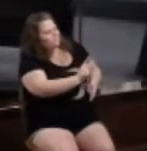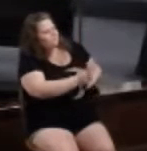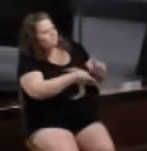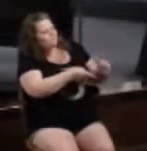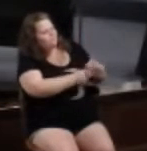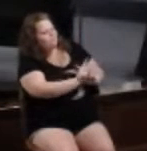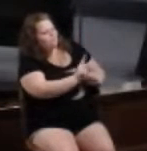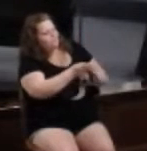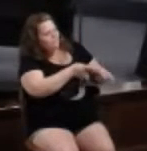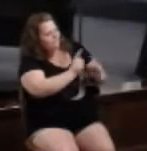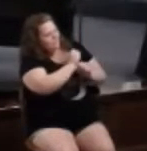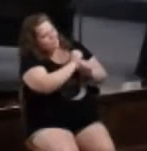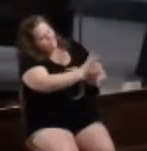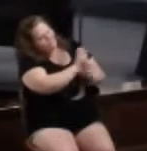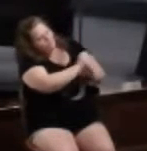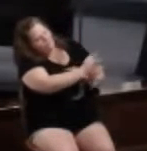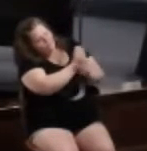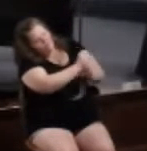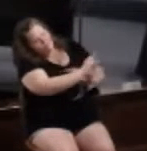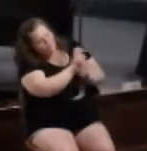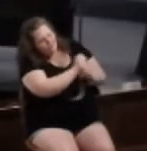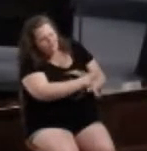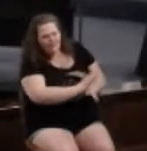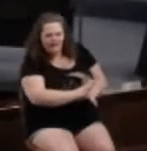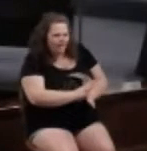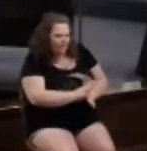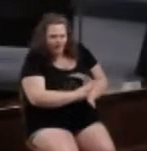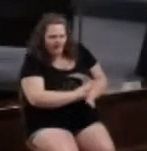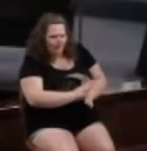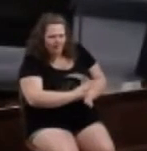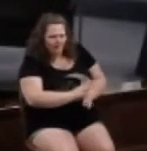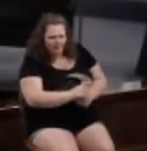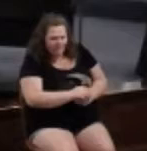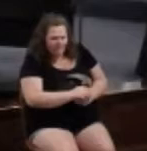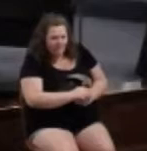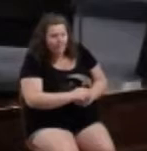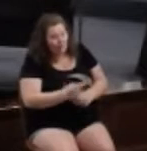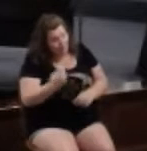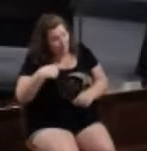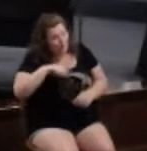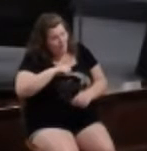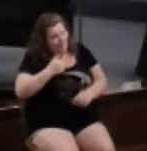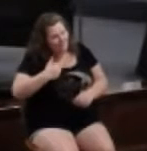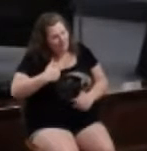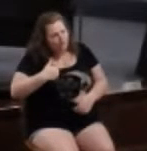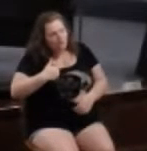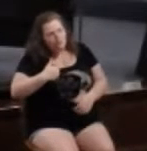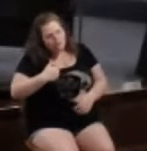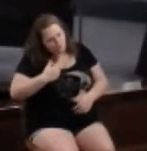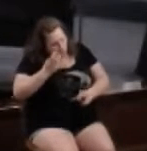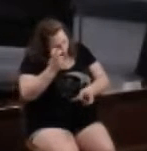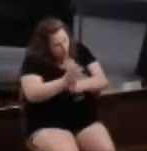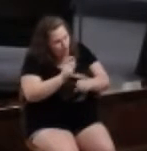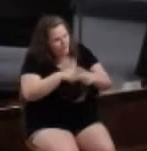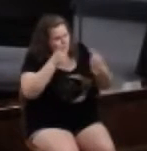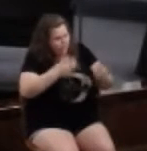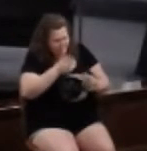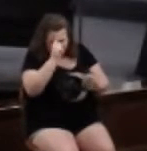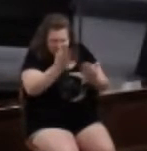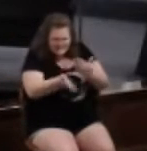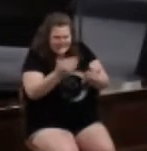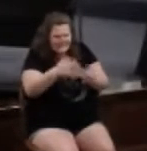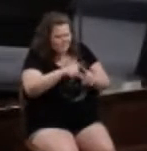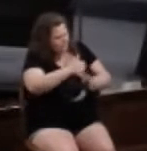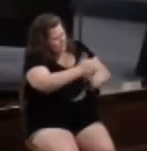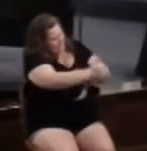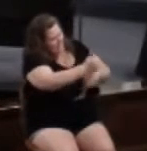yelling and screaming. Oh, have had such a hard time with this. It is easy for me to blame a